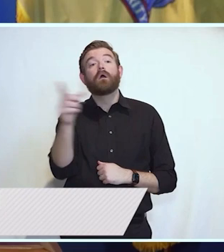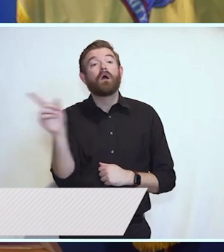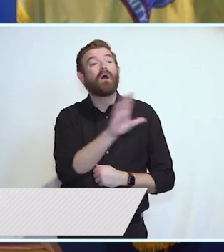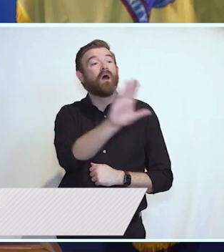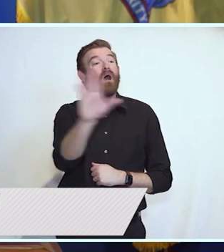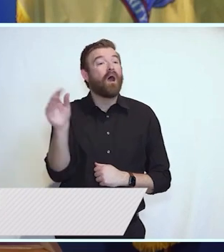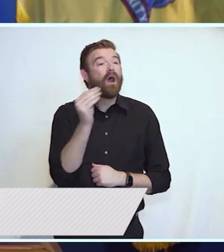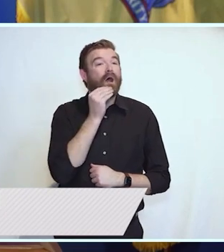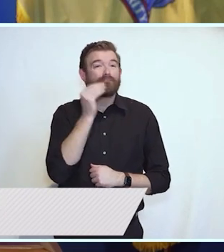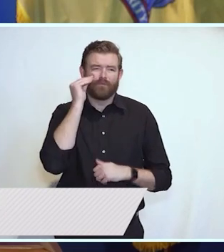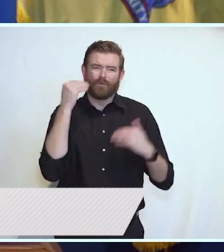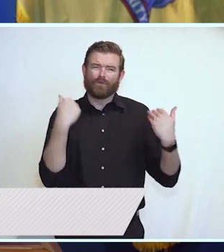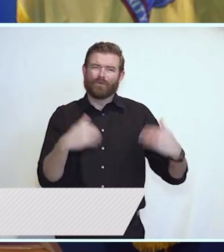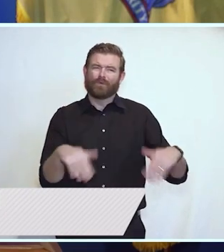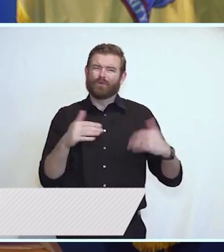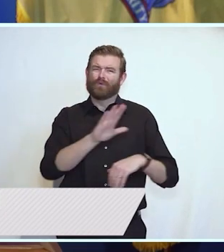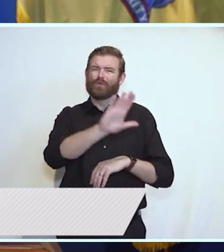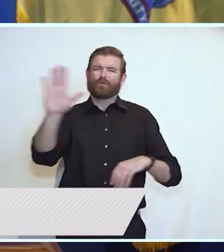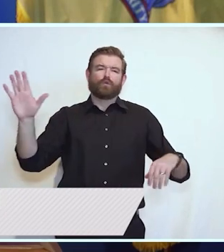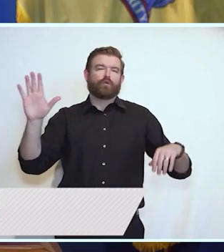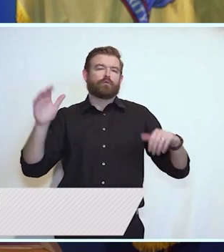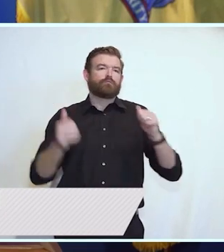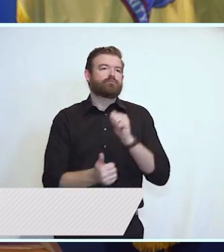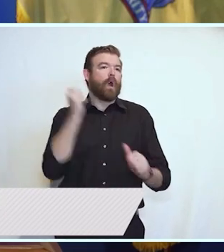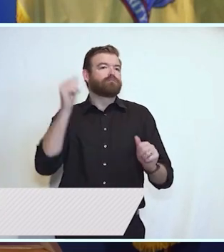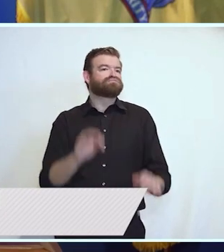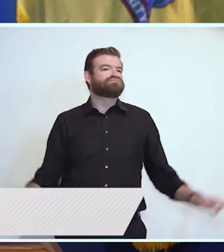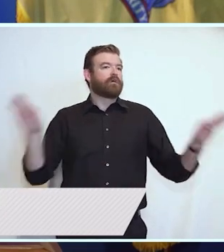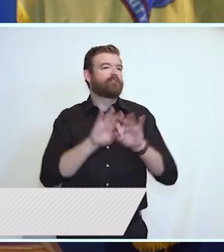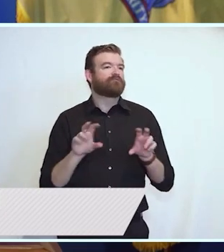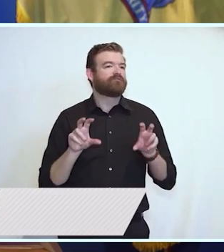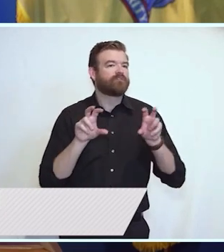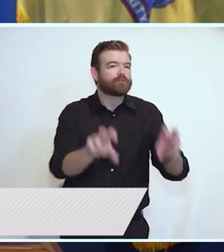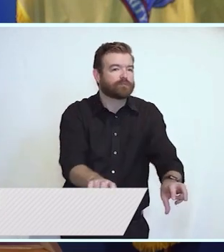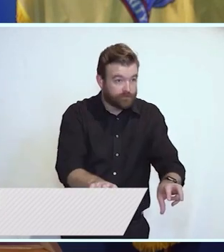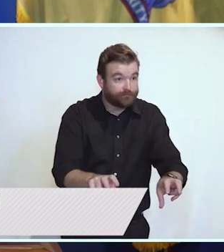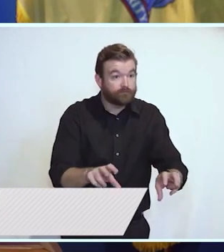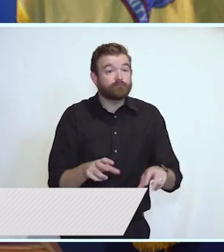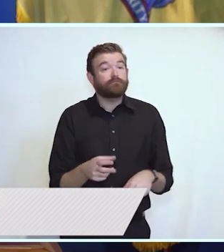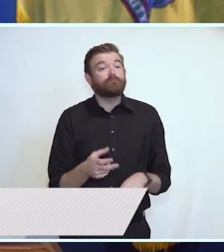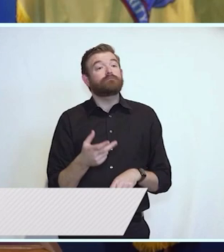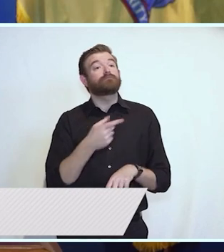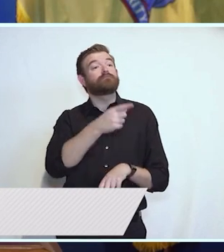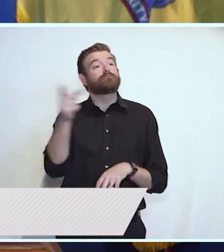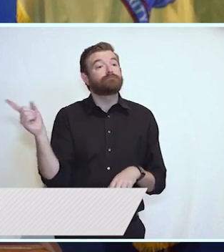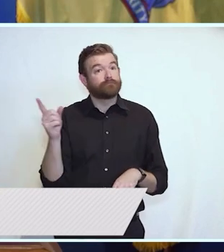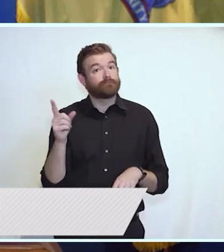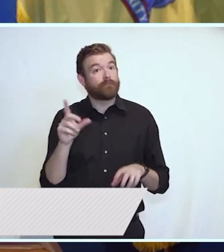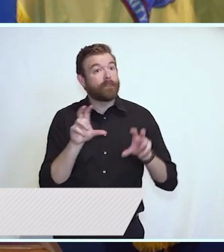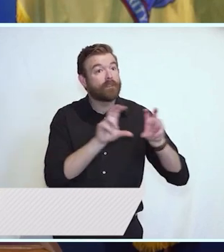investments will protect the value of your home more than strong and properly funded public schools.